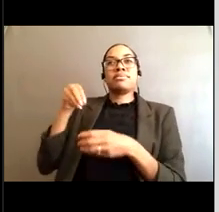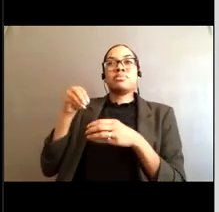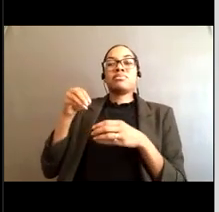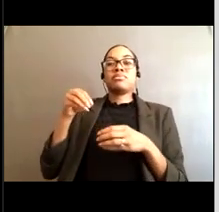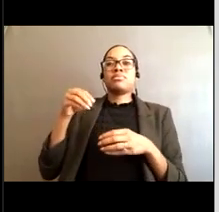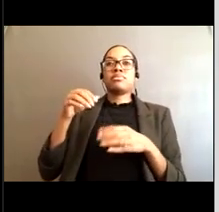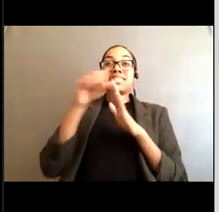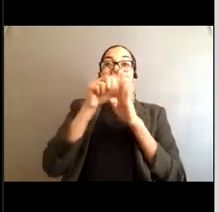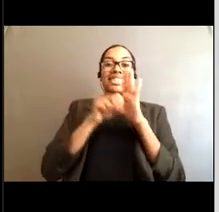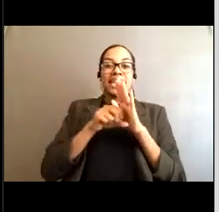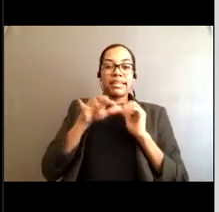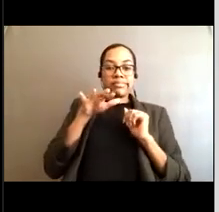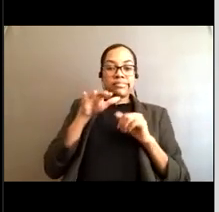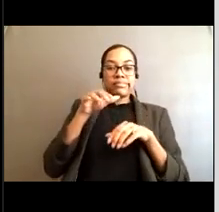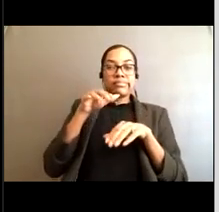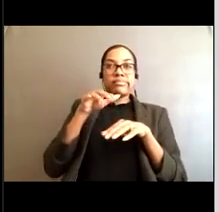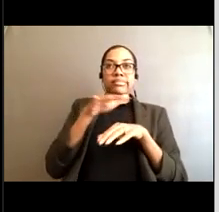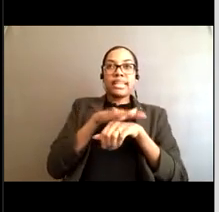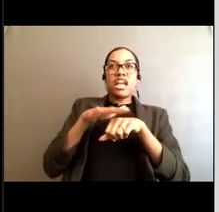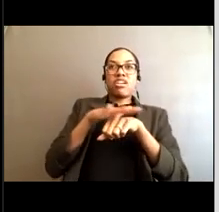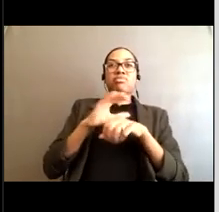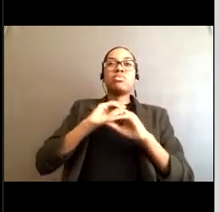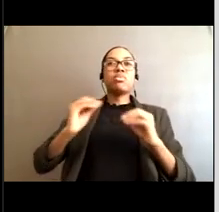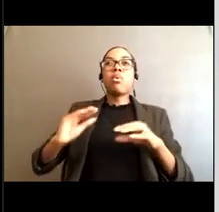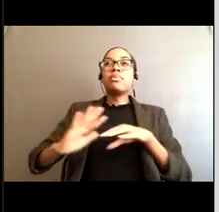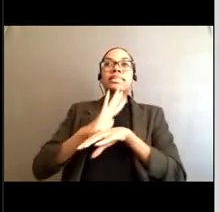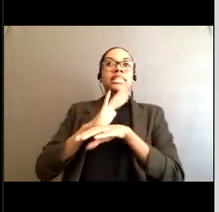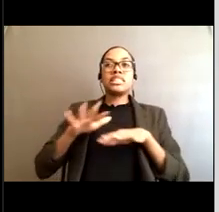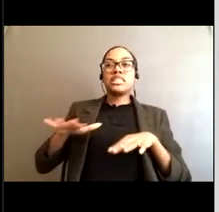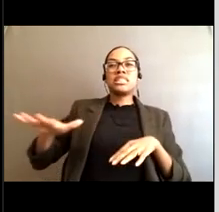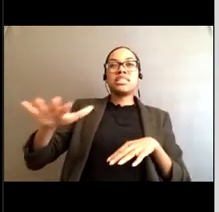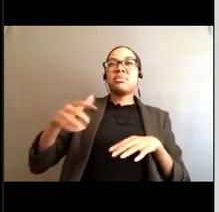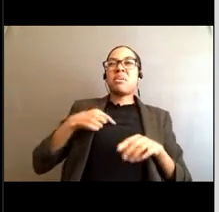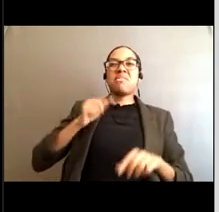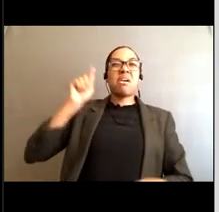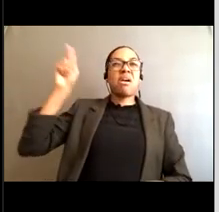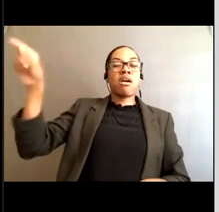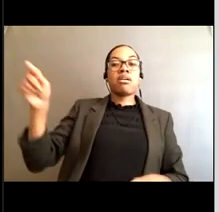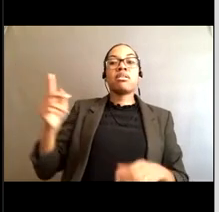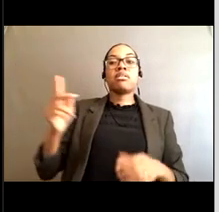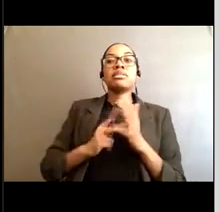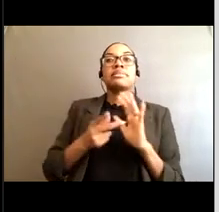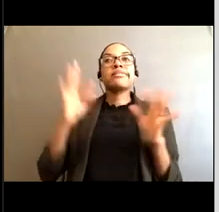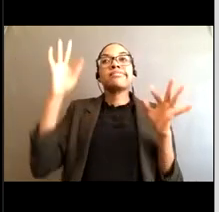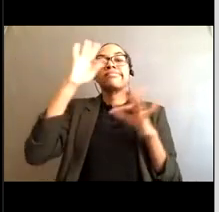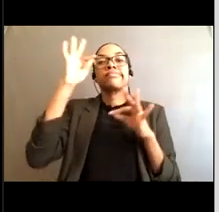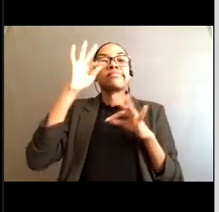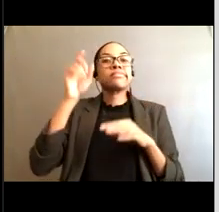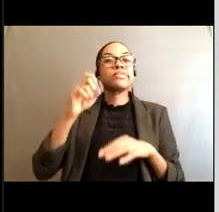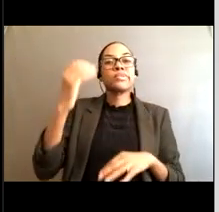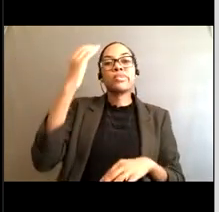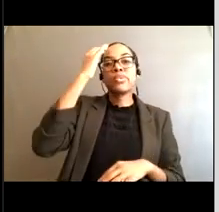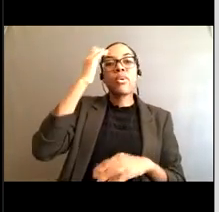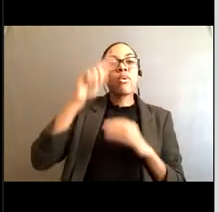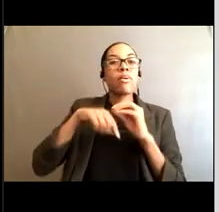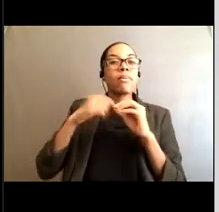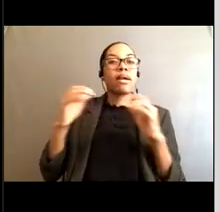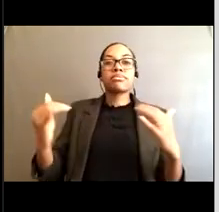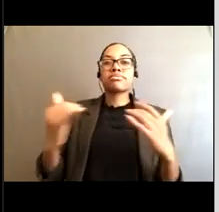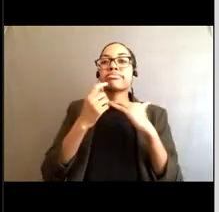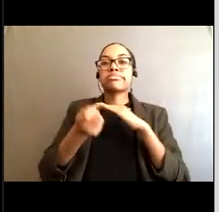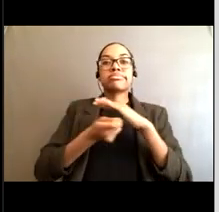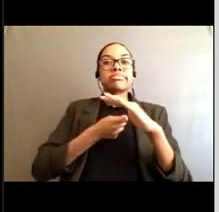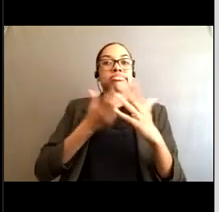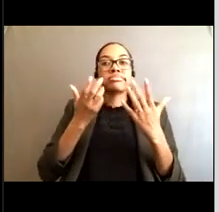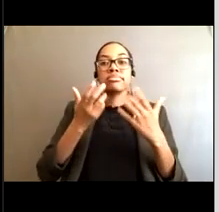about rip current risk. And so we need to be reaching people who vacation at the beach,